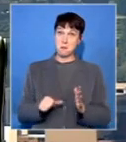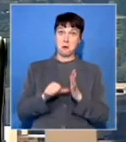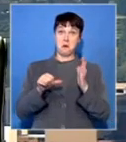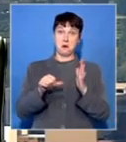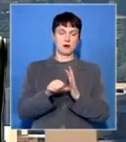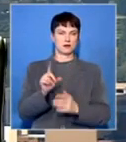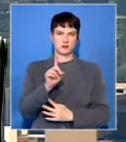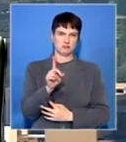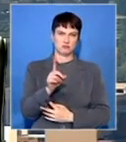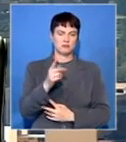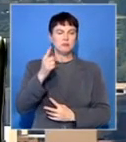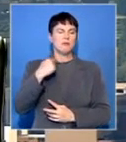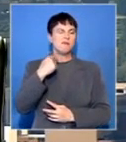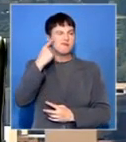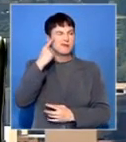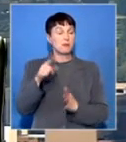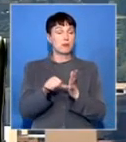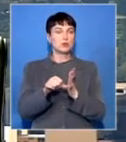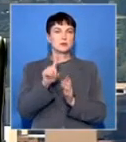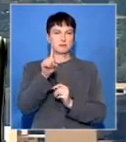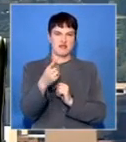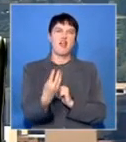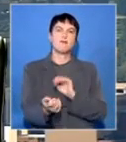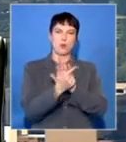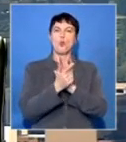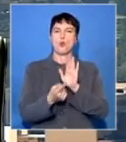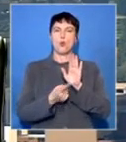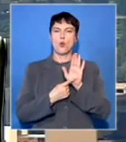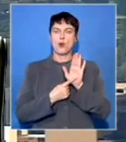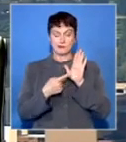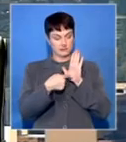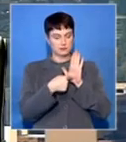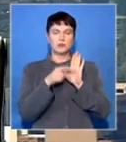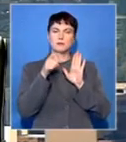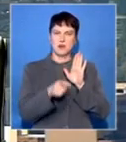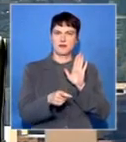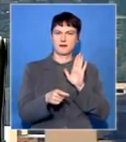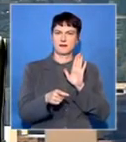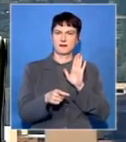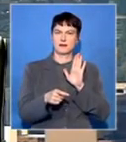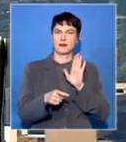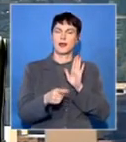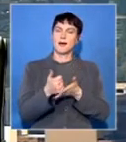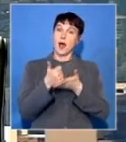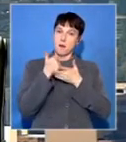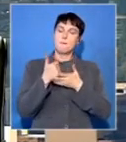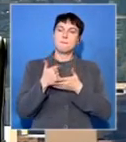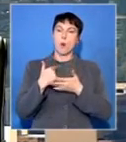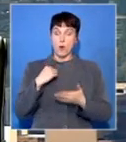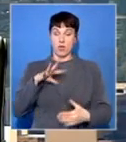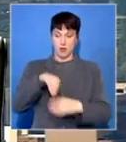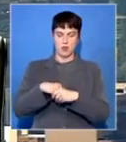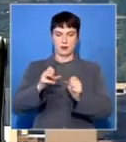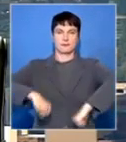an instrument, legal instrument, at our disposal to be able to settle this sort of a